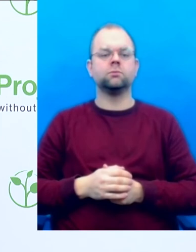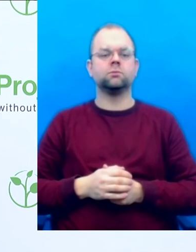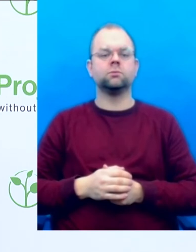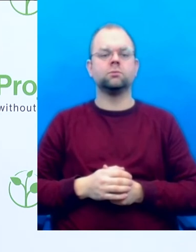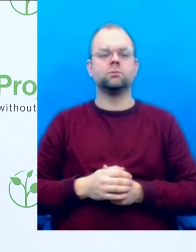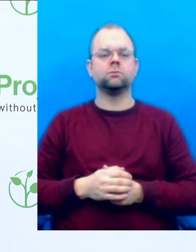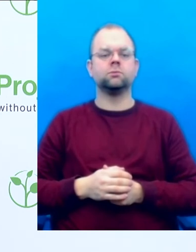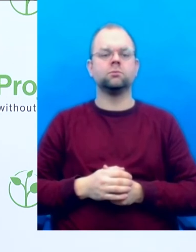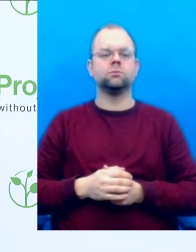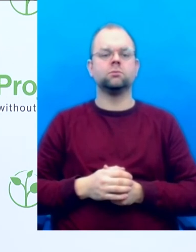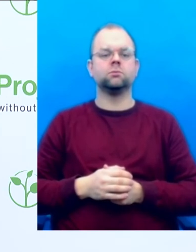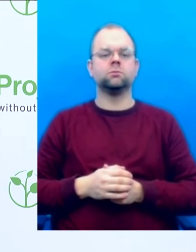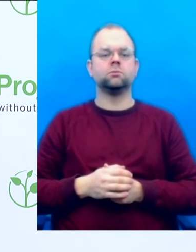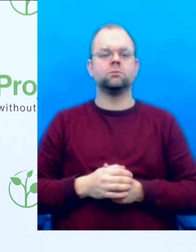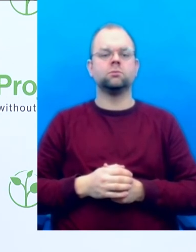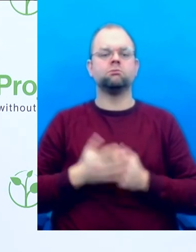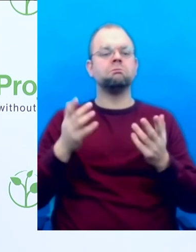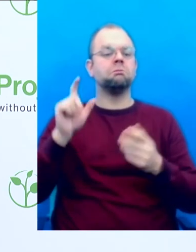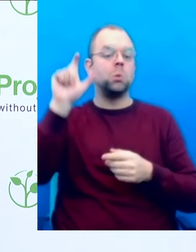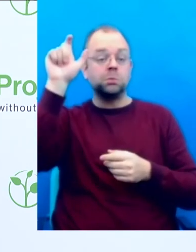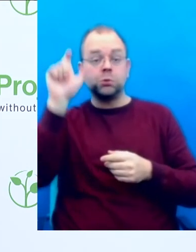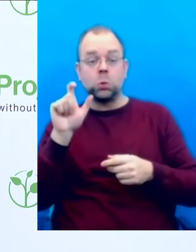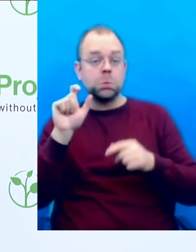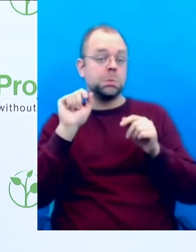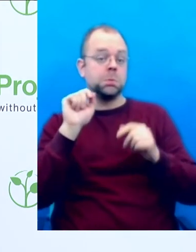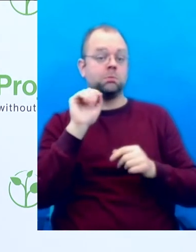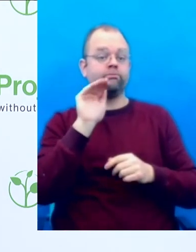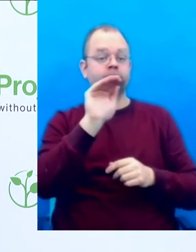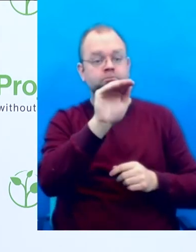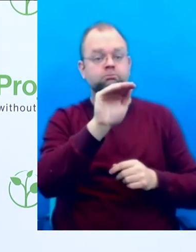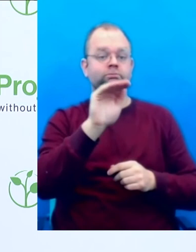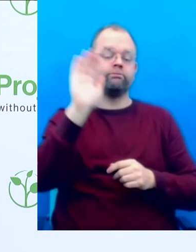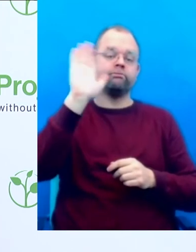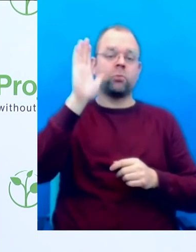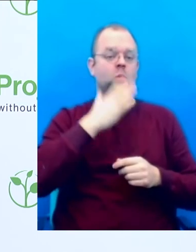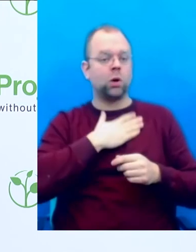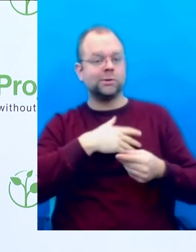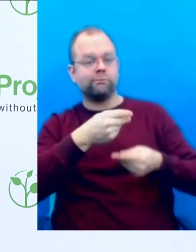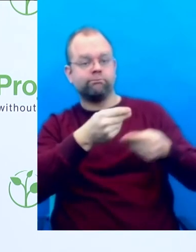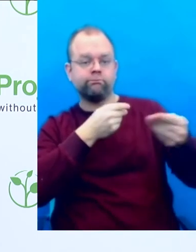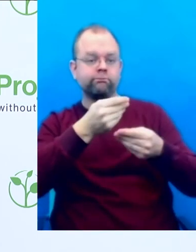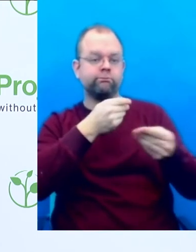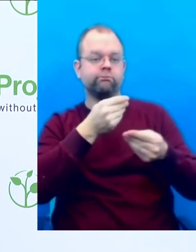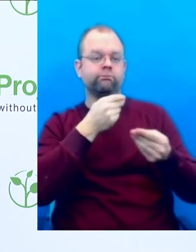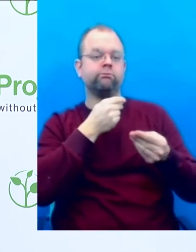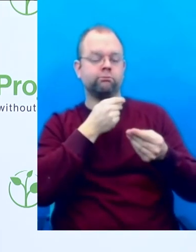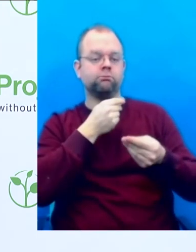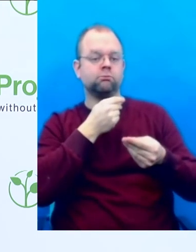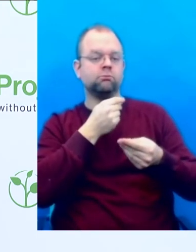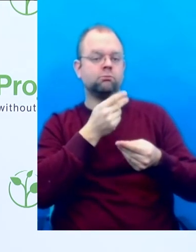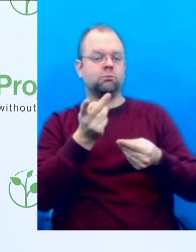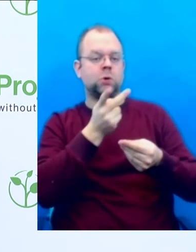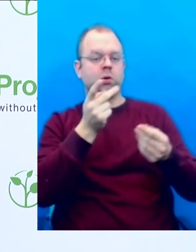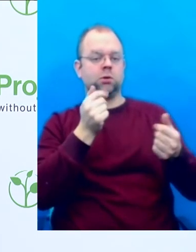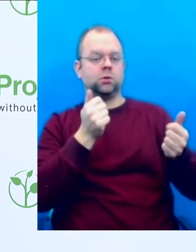a discussion about how both of you would fit together. Any regional limitations currently? Are you having some